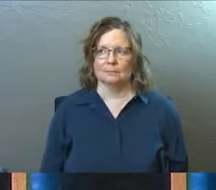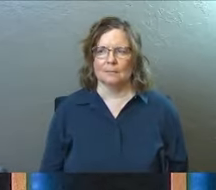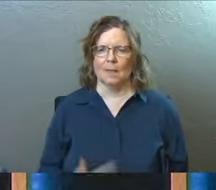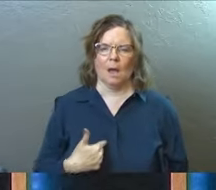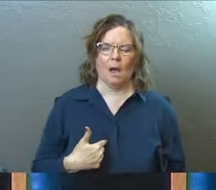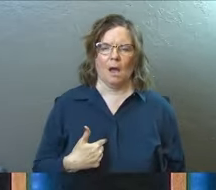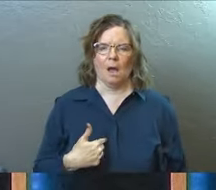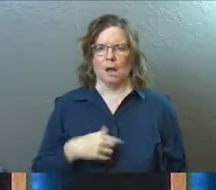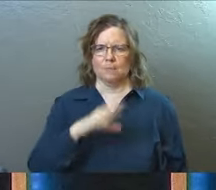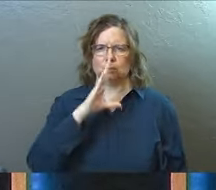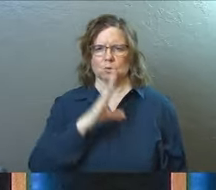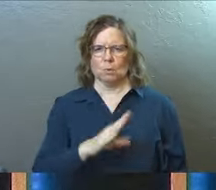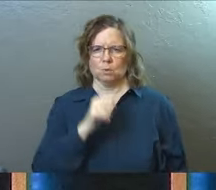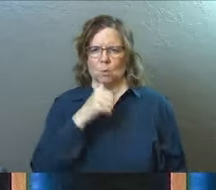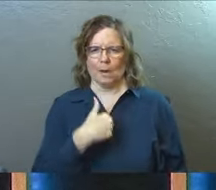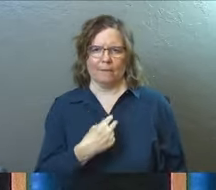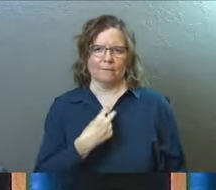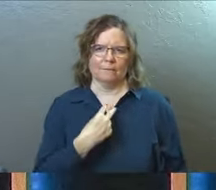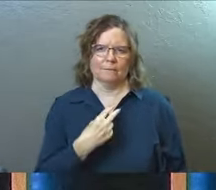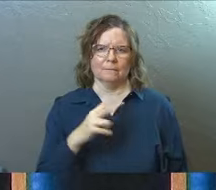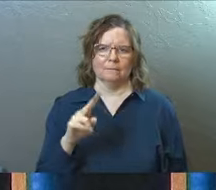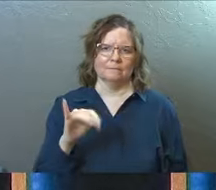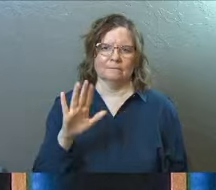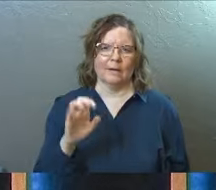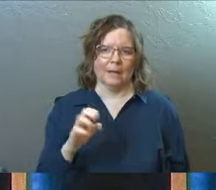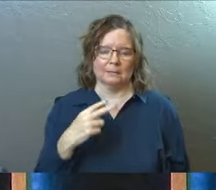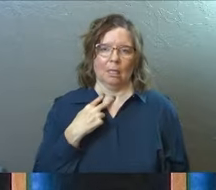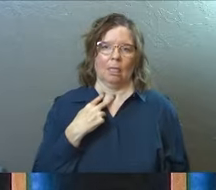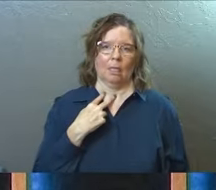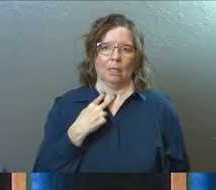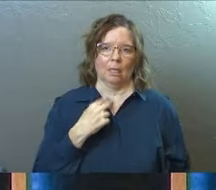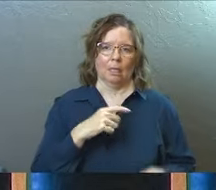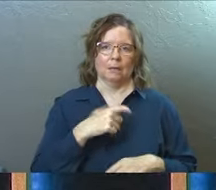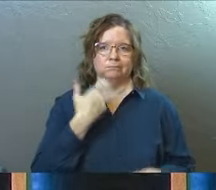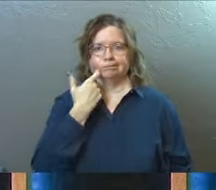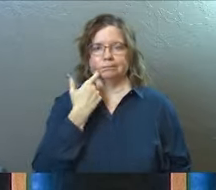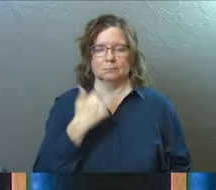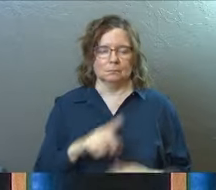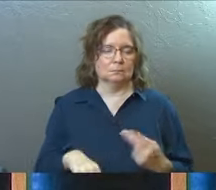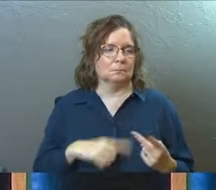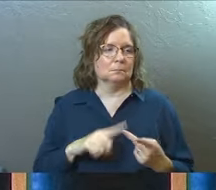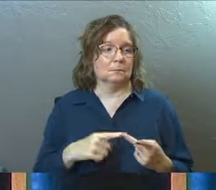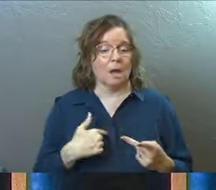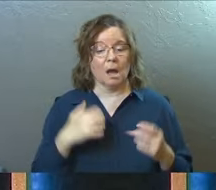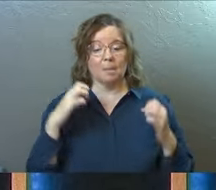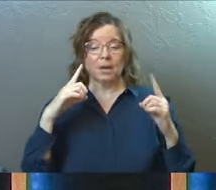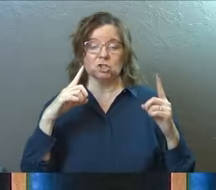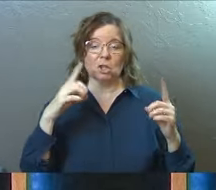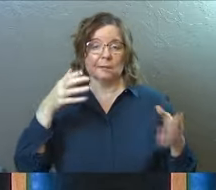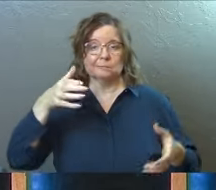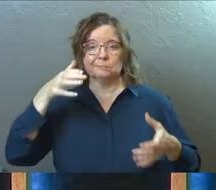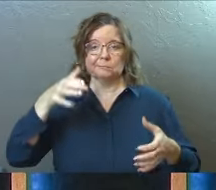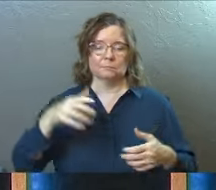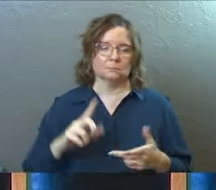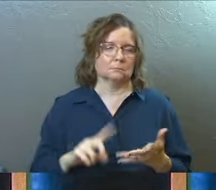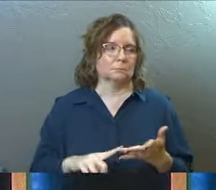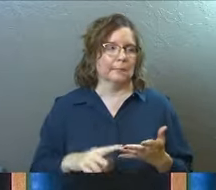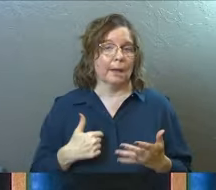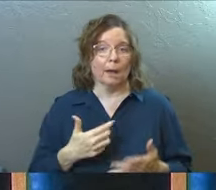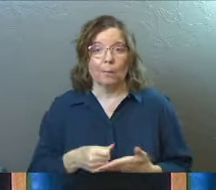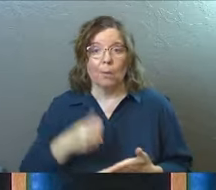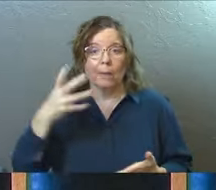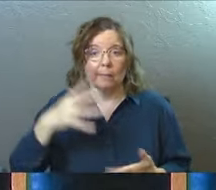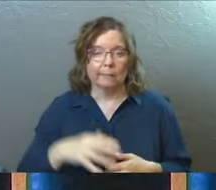I'm sober and I don't have your voice vices, vices. I'm educated. I'm wealthy.